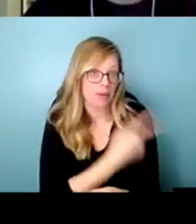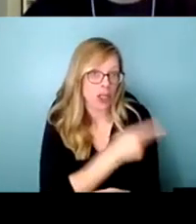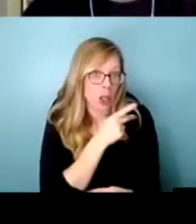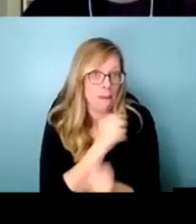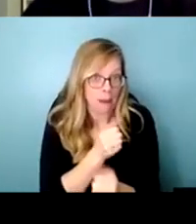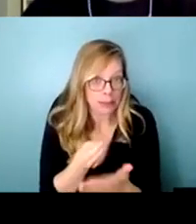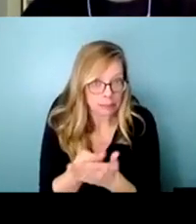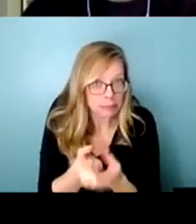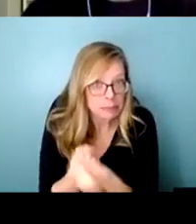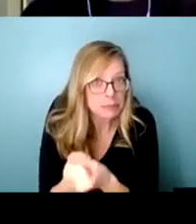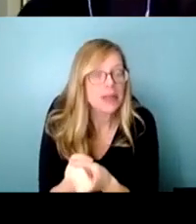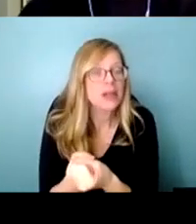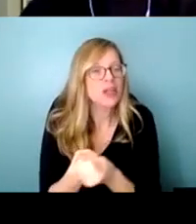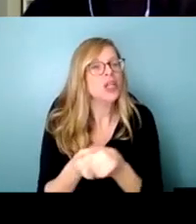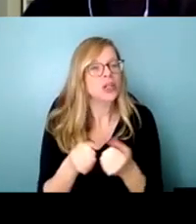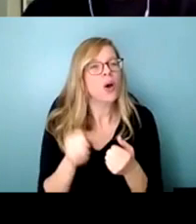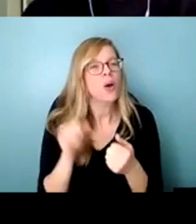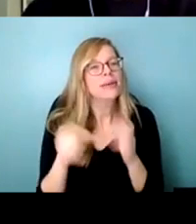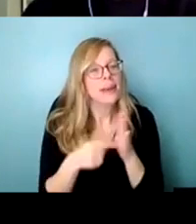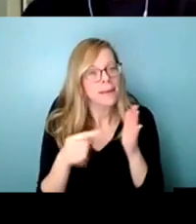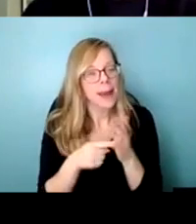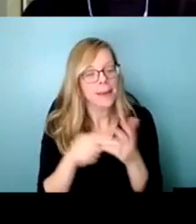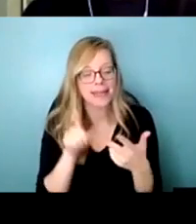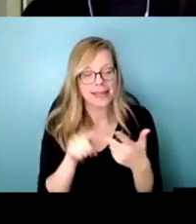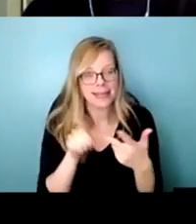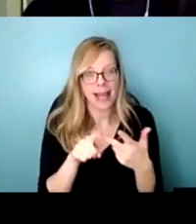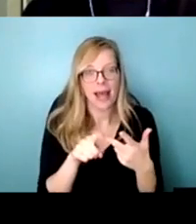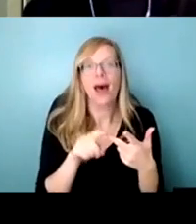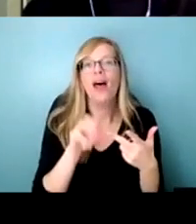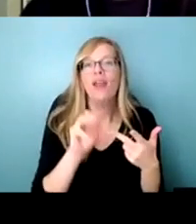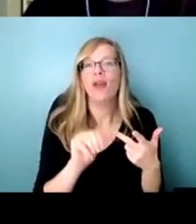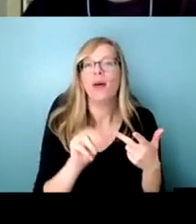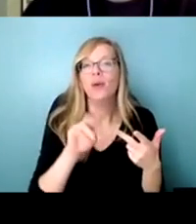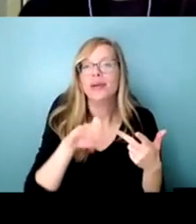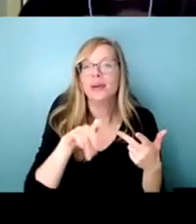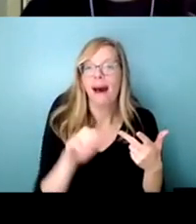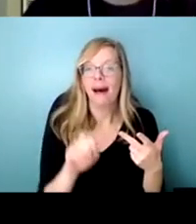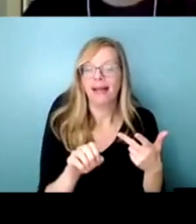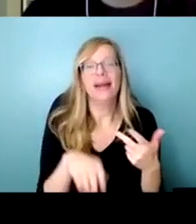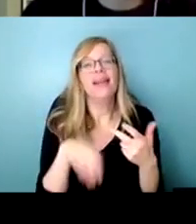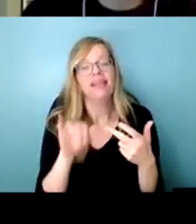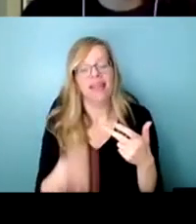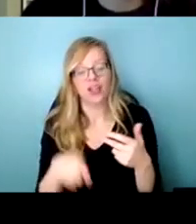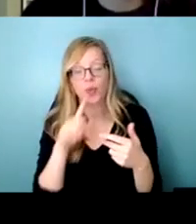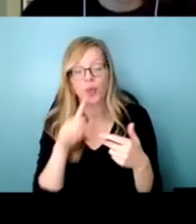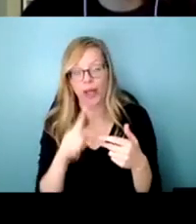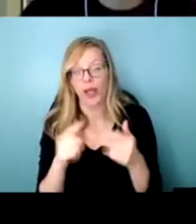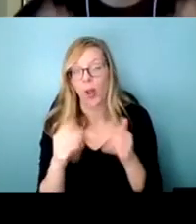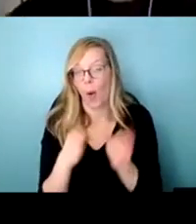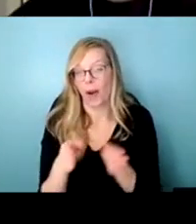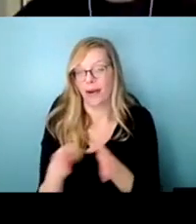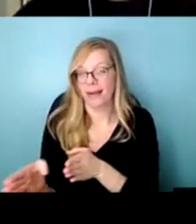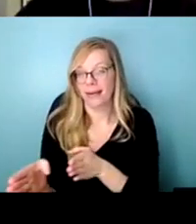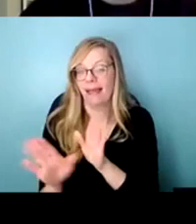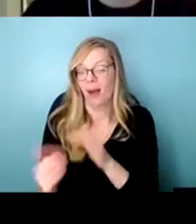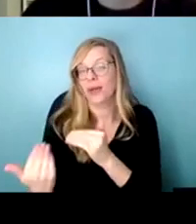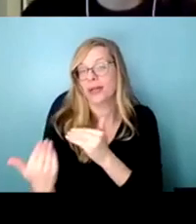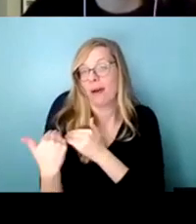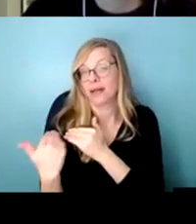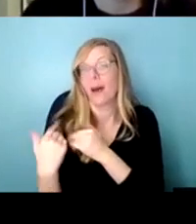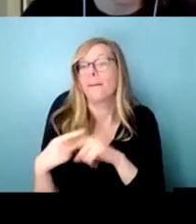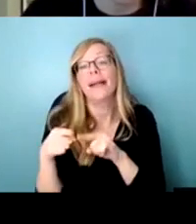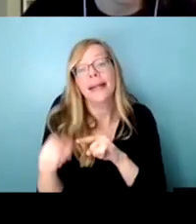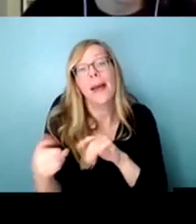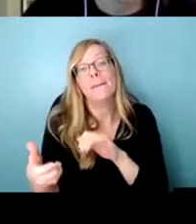going into supporting that transit so it's really the municipality that's organizing the transit and responsible for it but they're partnering with other